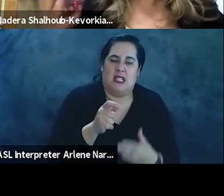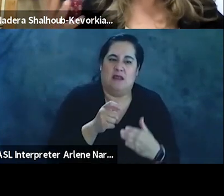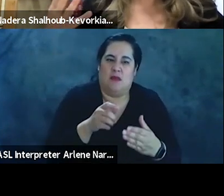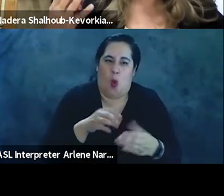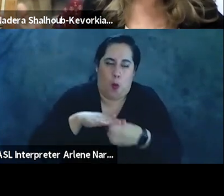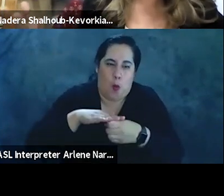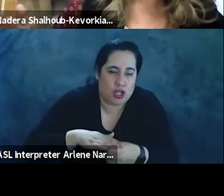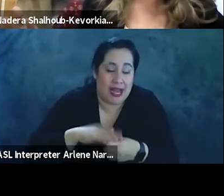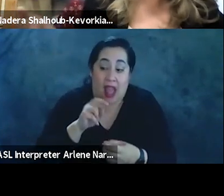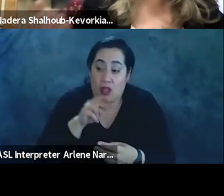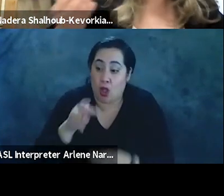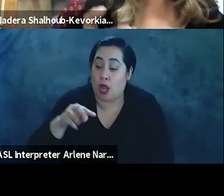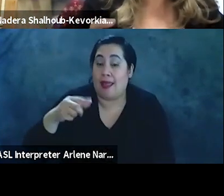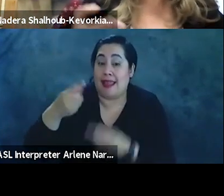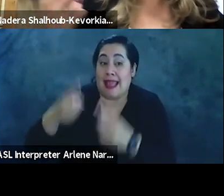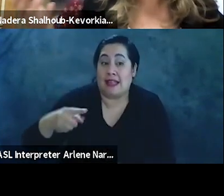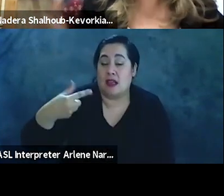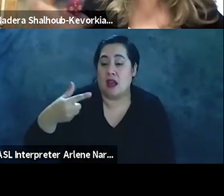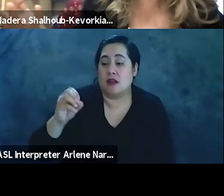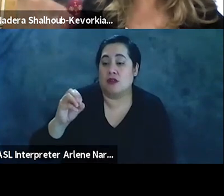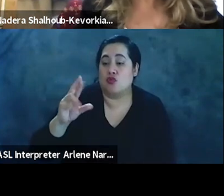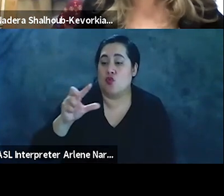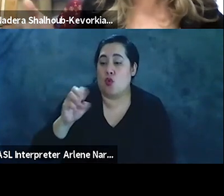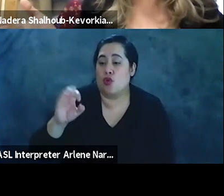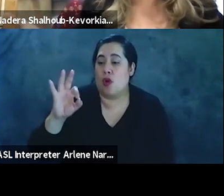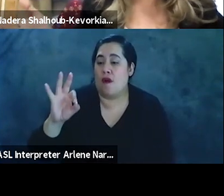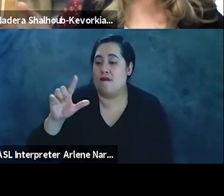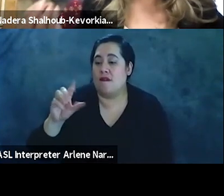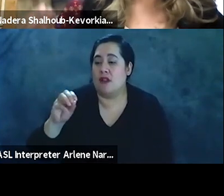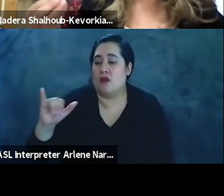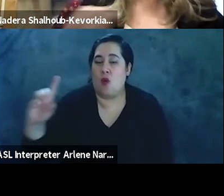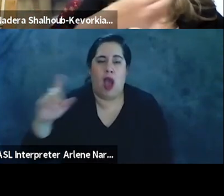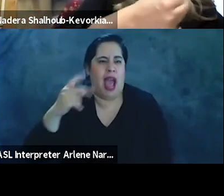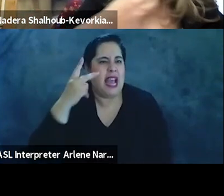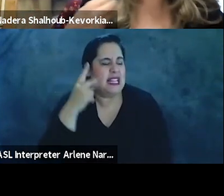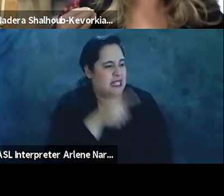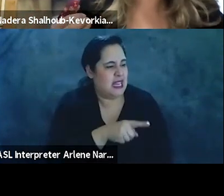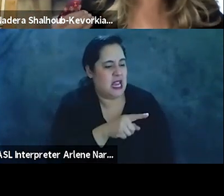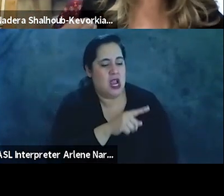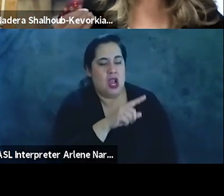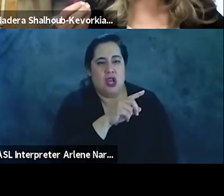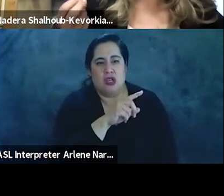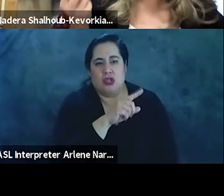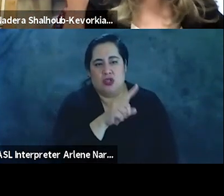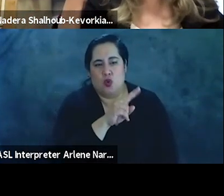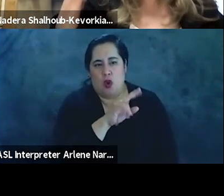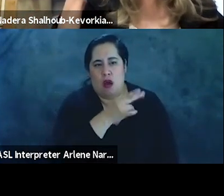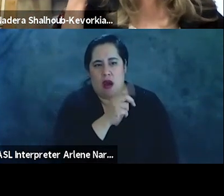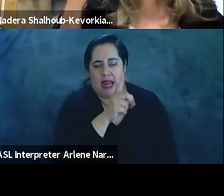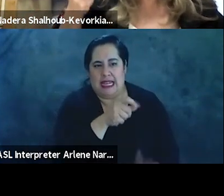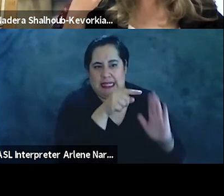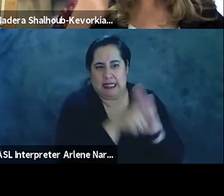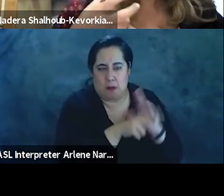look at the case of george floyd and i compare it to for example the case of zodi zodi was killed in sheikh zarrah you know